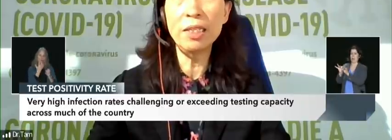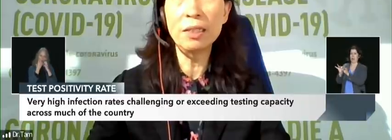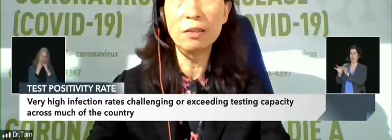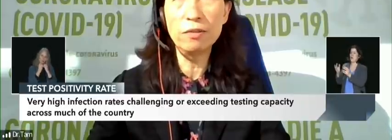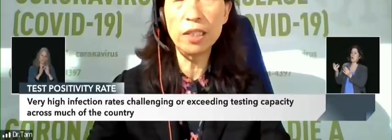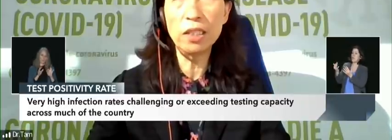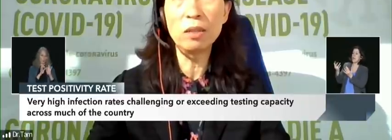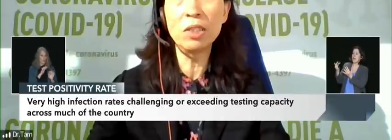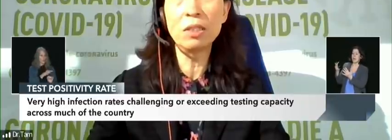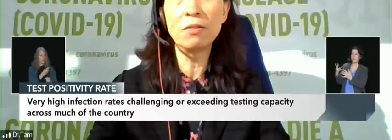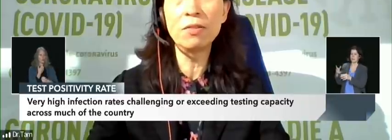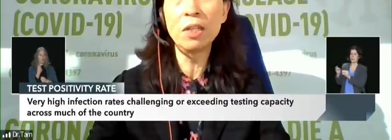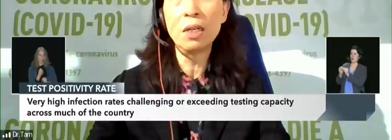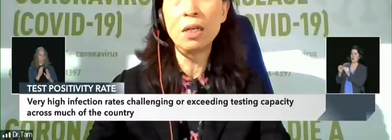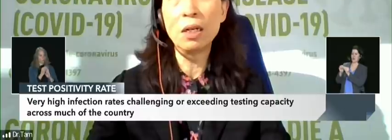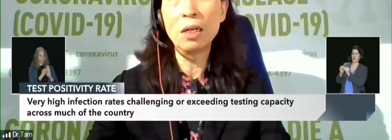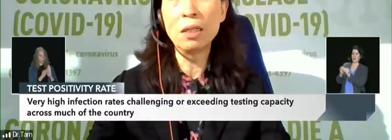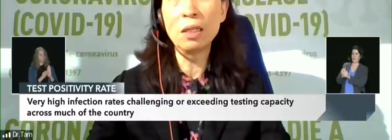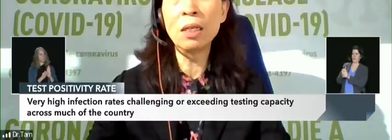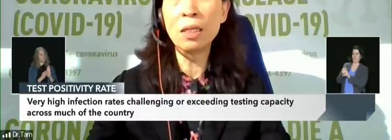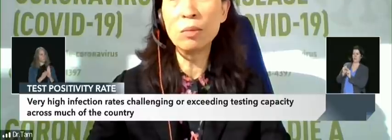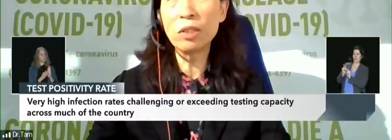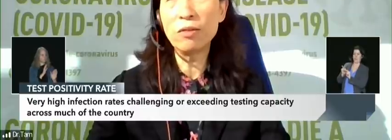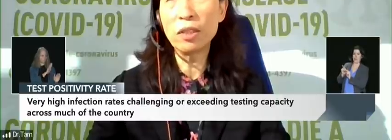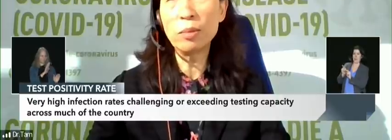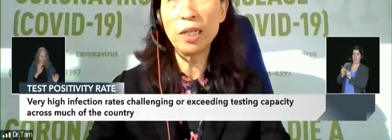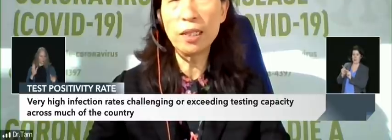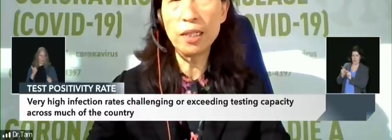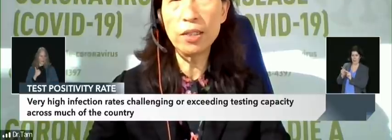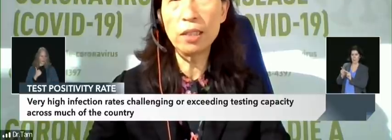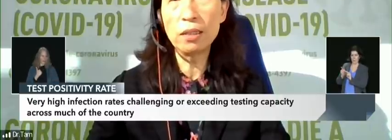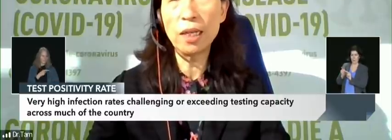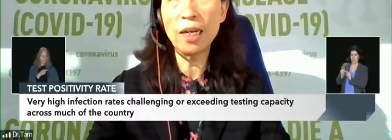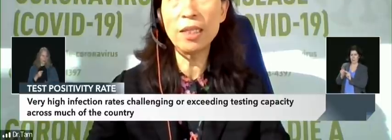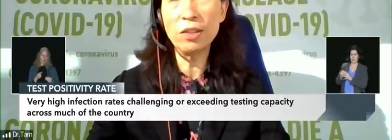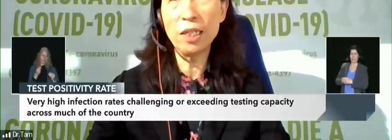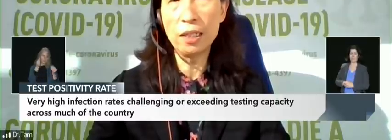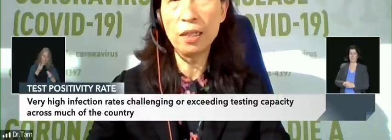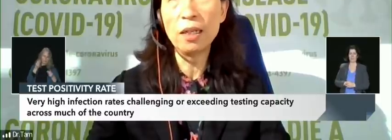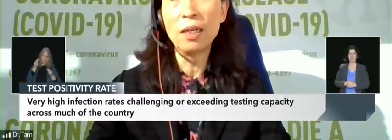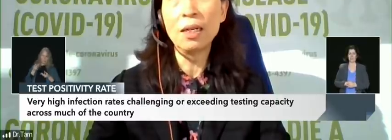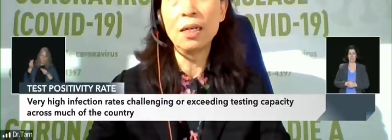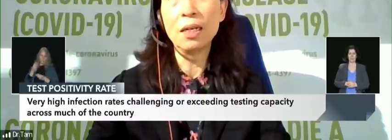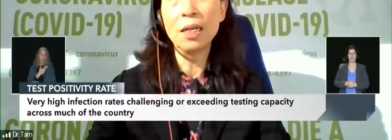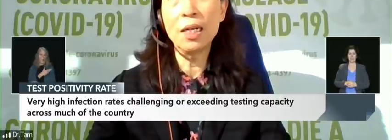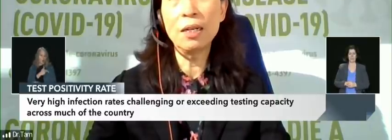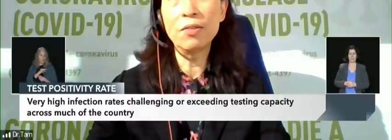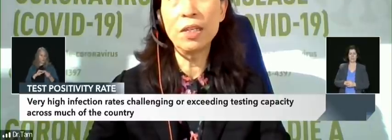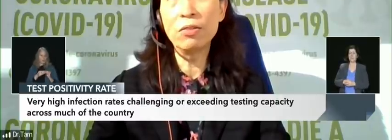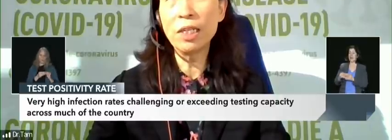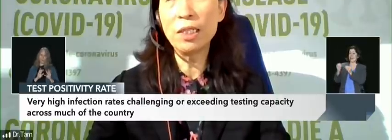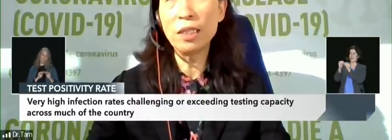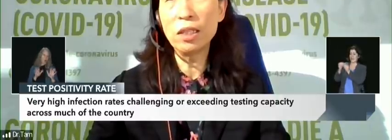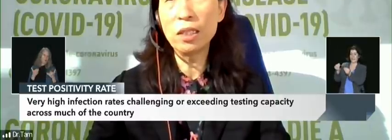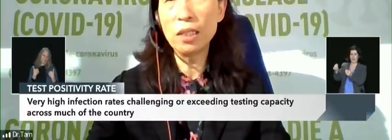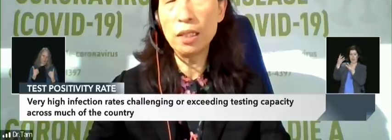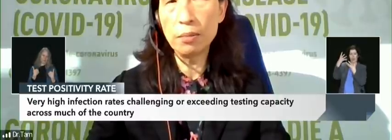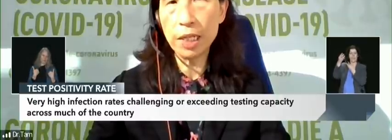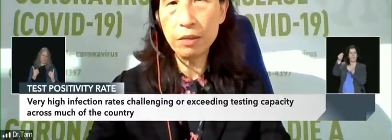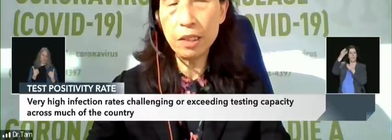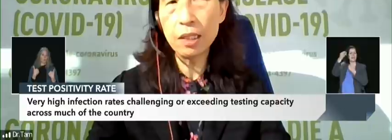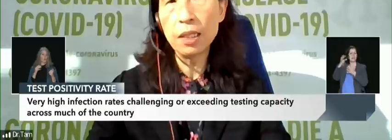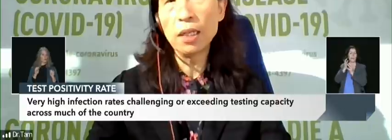comprehensive in terms of the numbers of hospitalizations so that you can have a greater